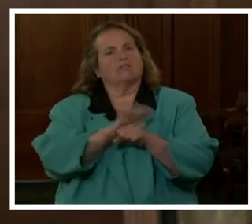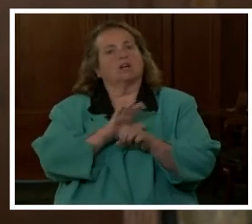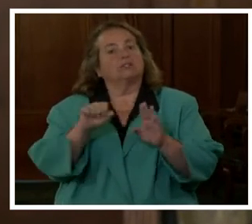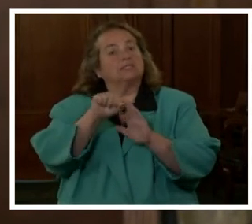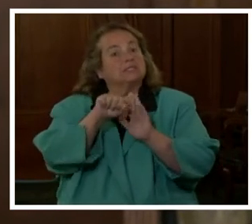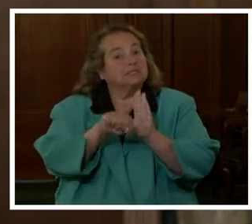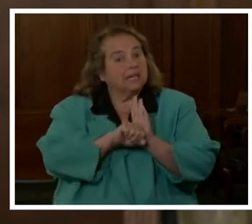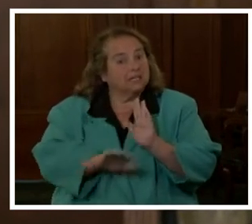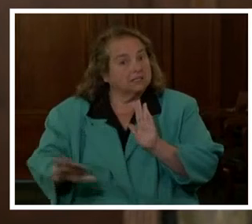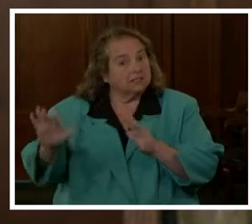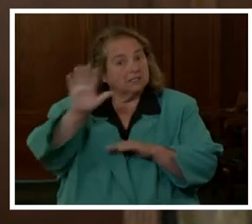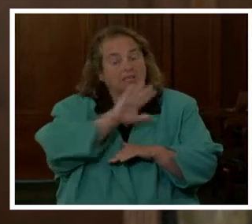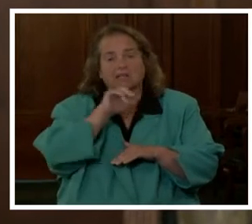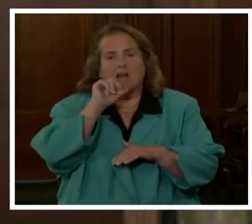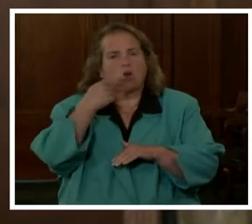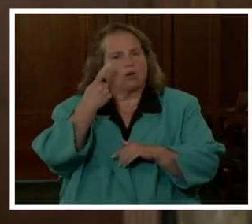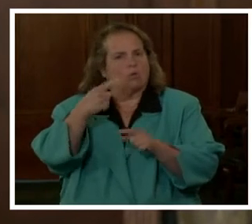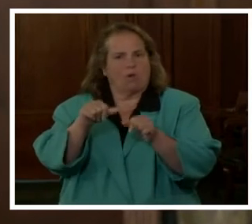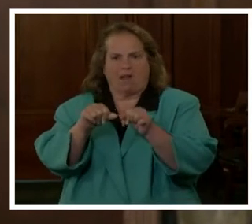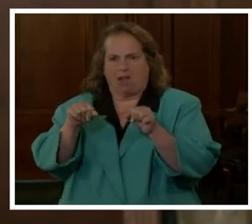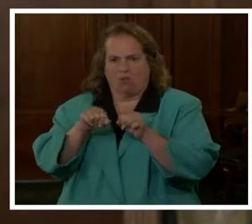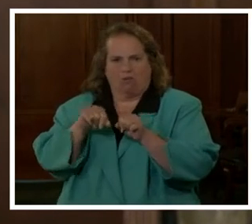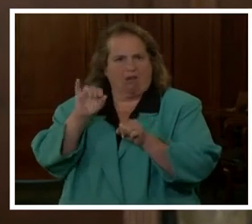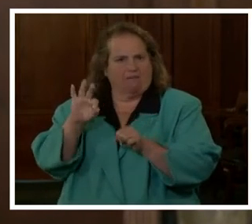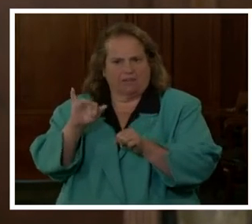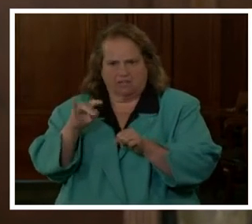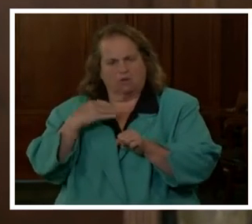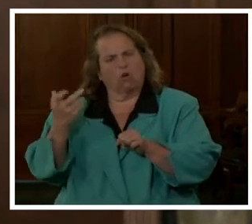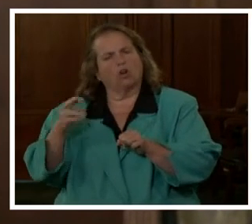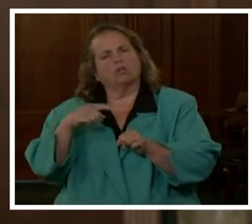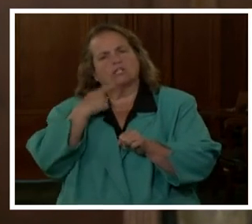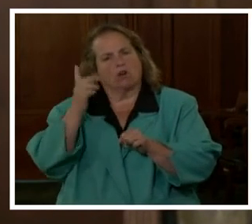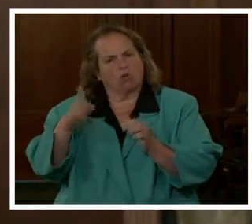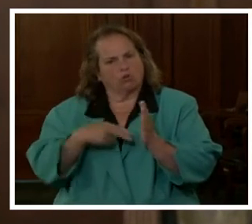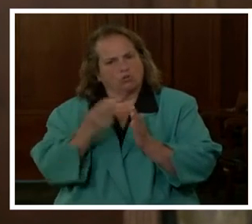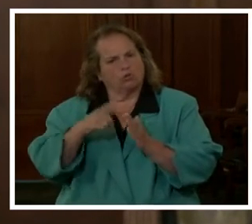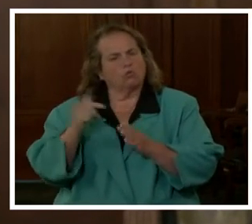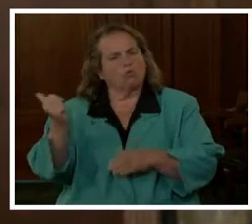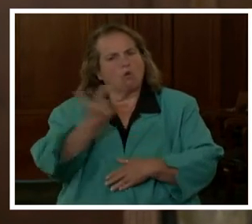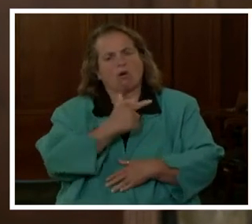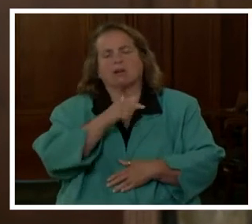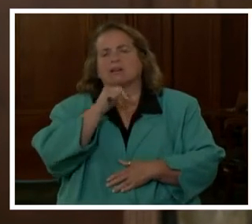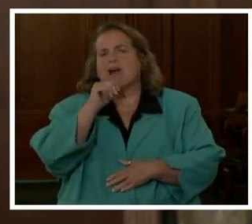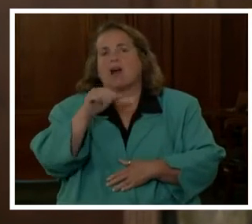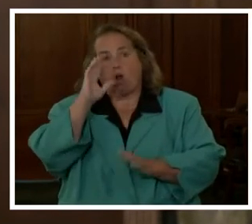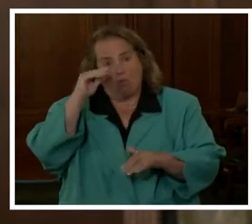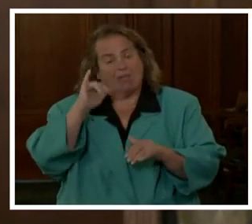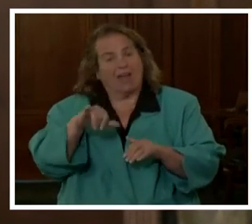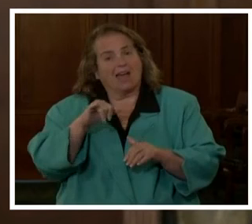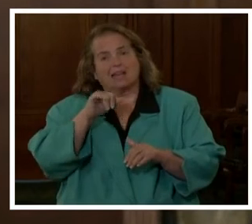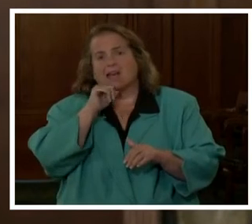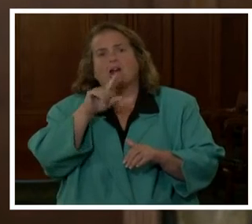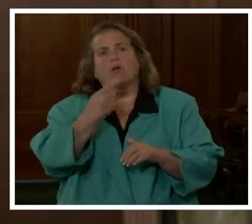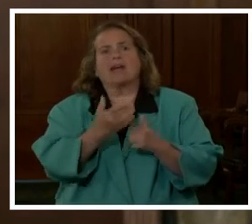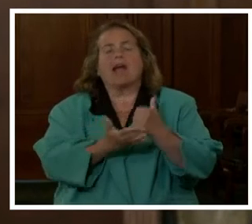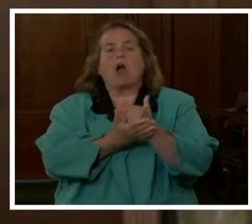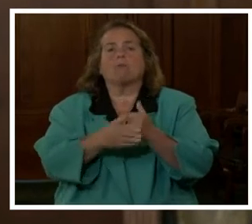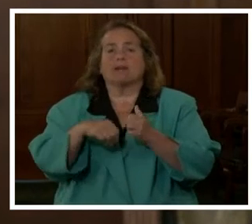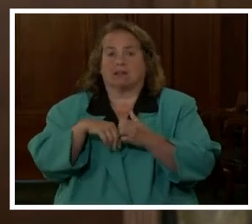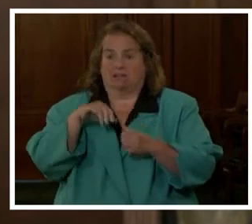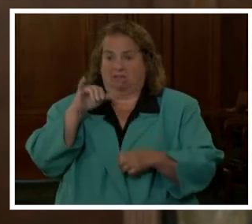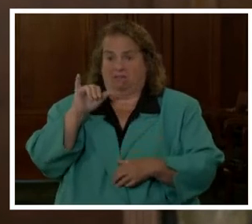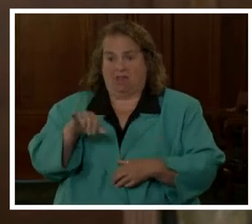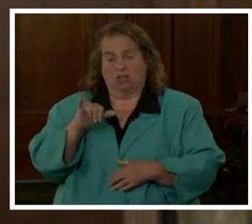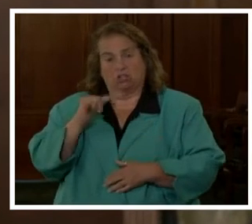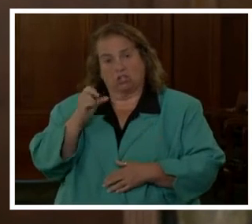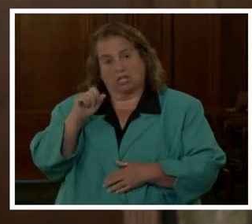not just one area of it, would hopefully not just help in the justice that she is seeking.